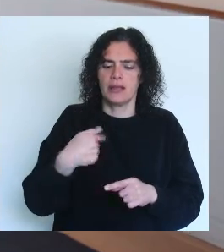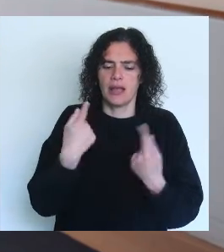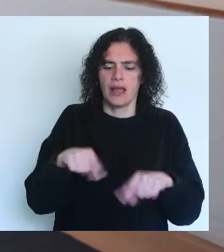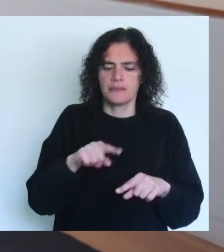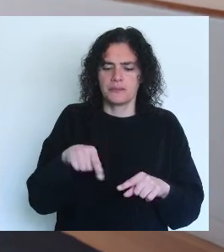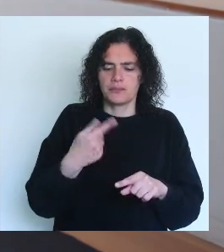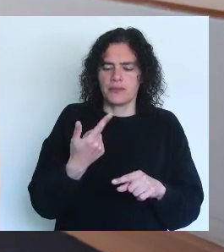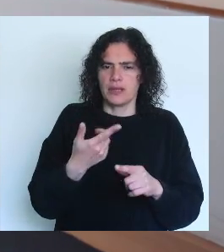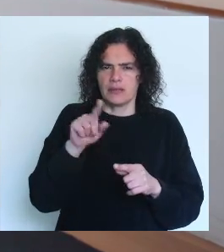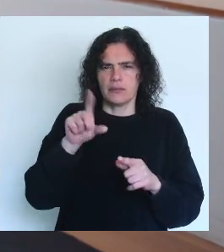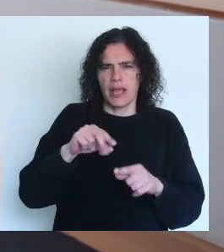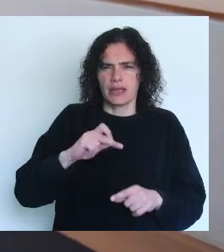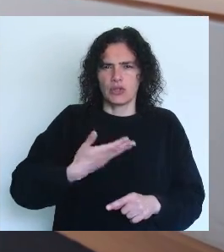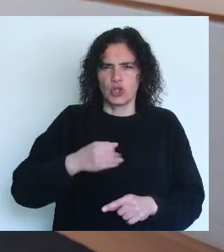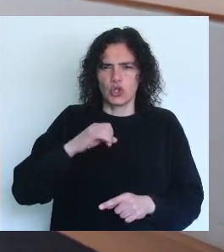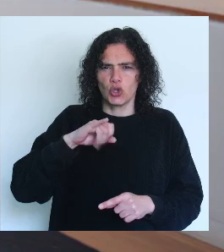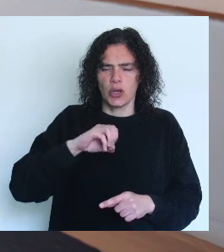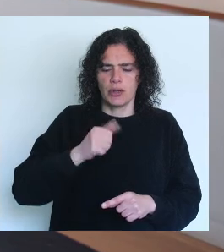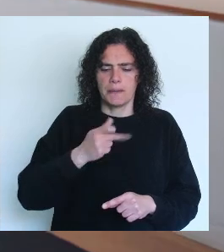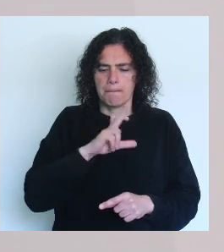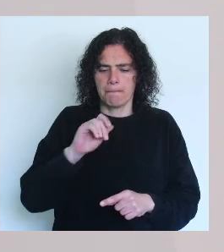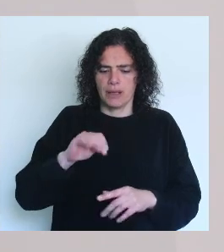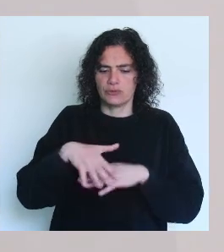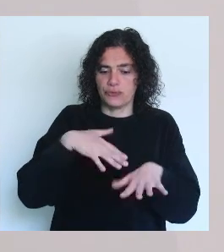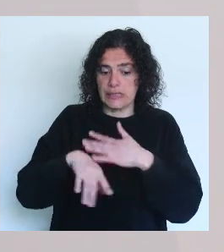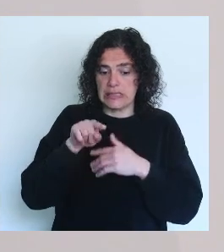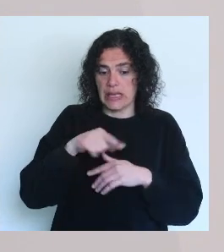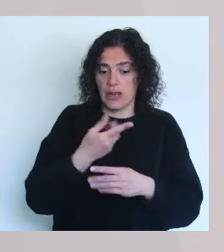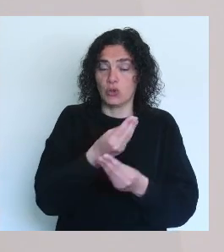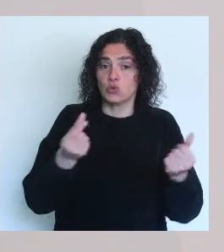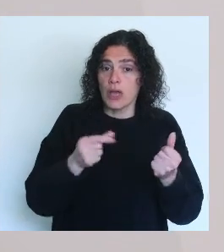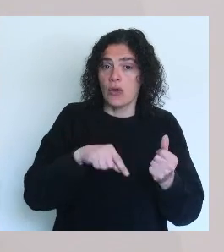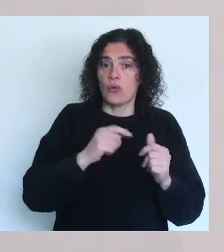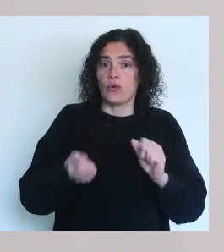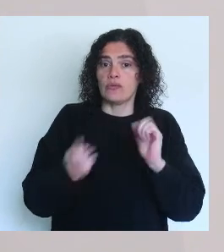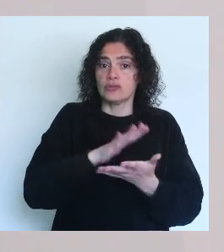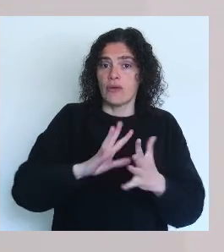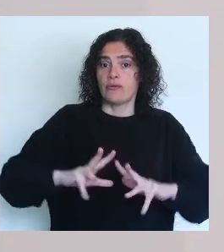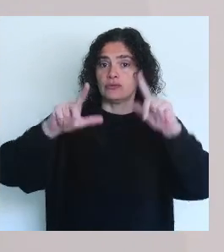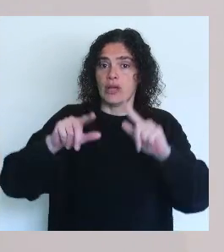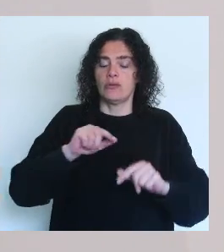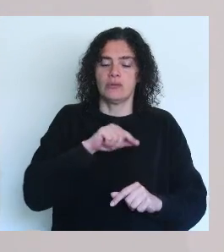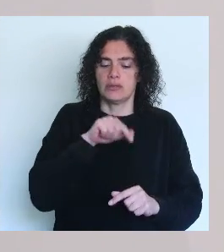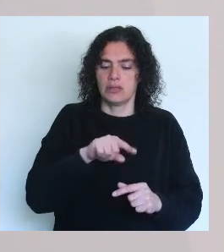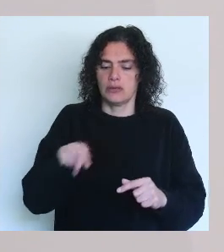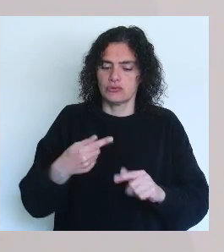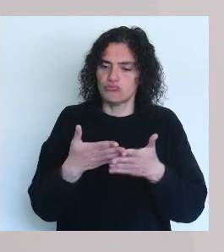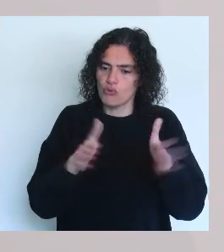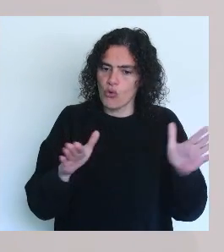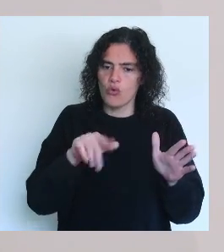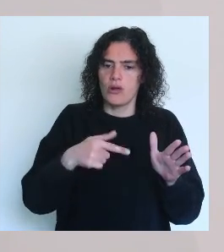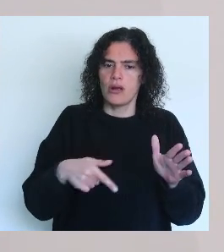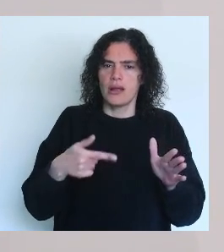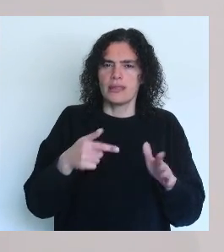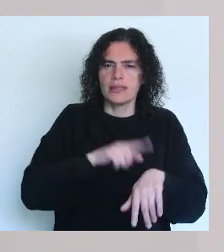and almost to echo what Antonio Barros was doing with resolução, revolução, evolução, with